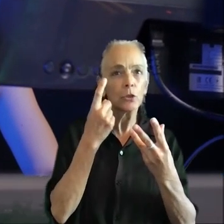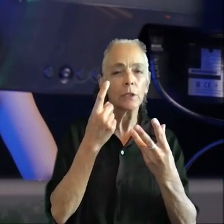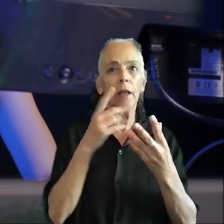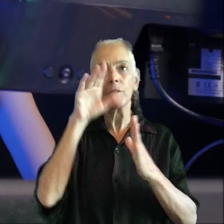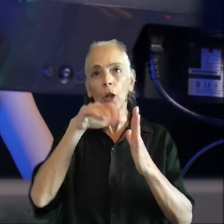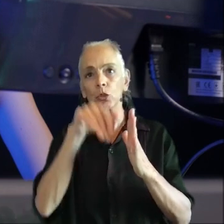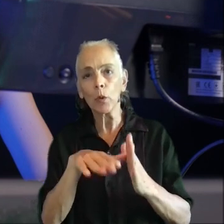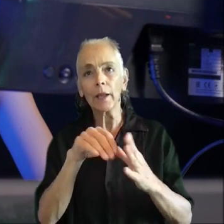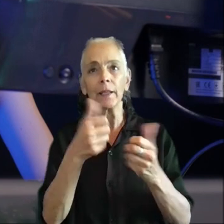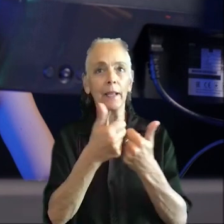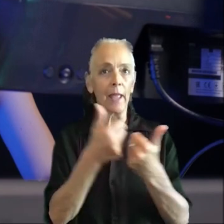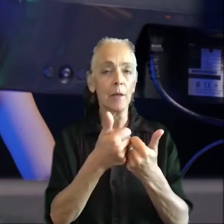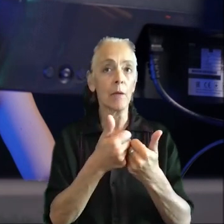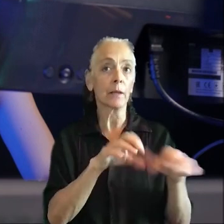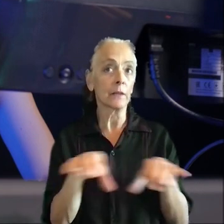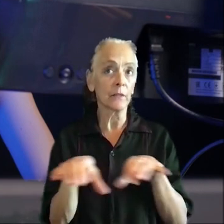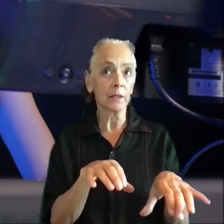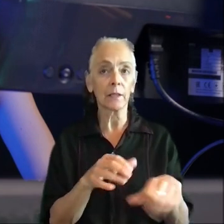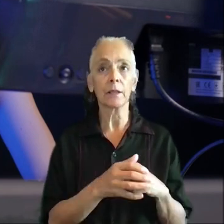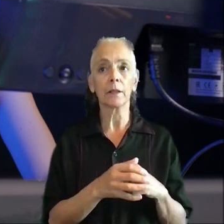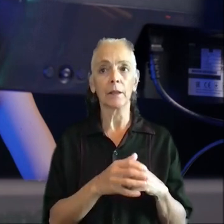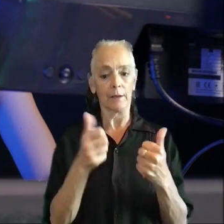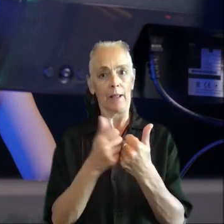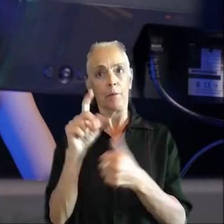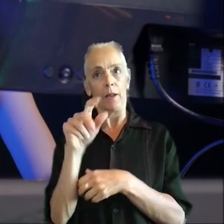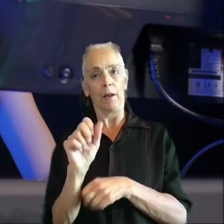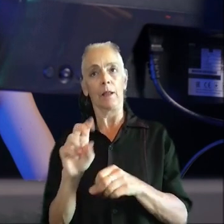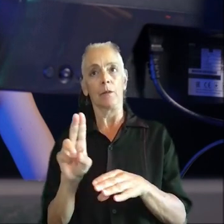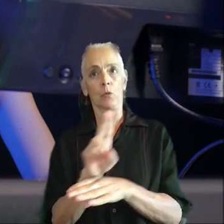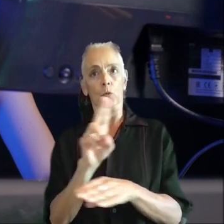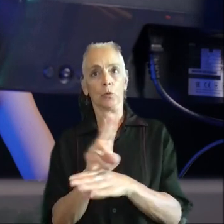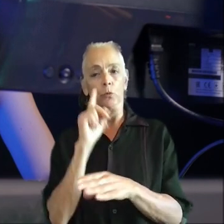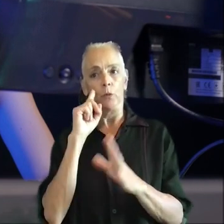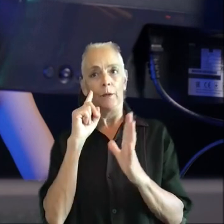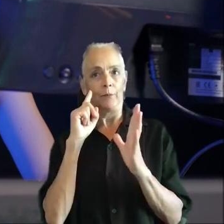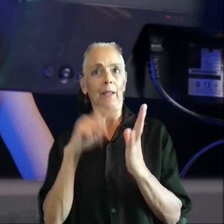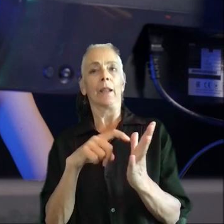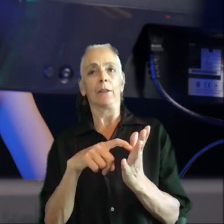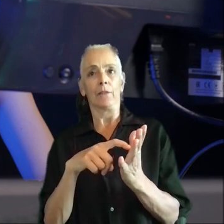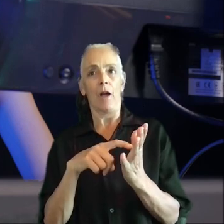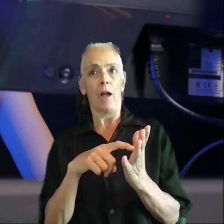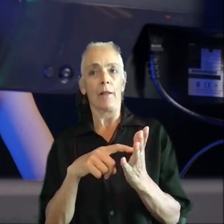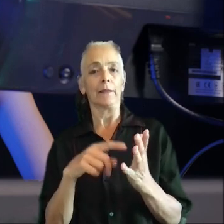in in-game activity. And game data can be useful useful identifier for events of interest.